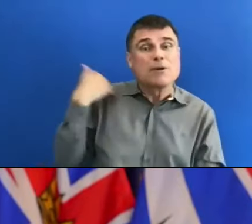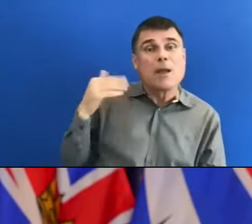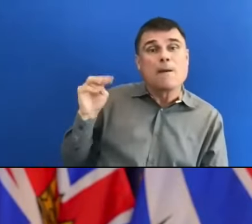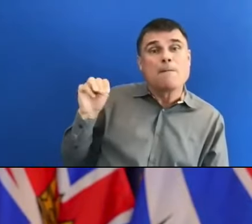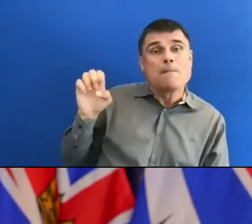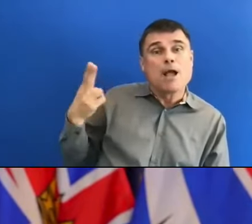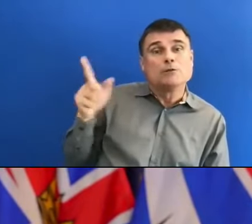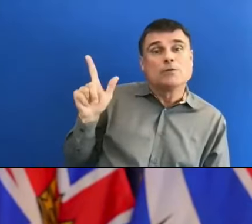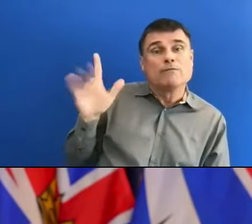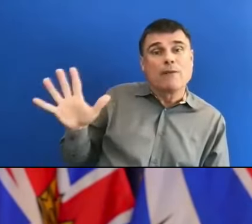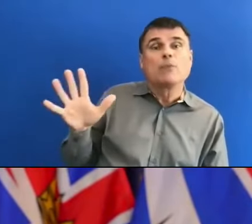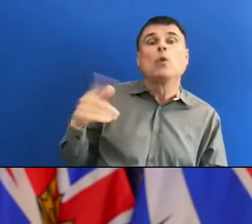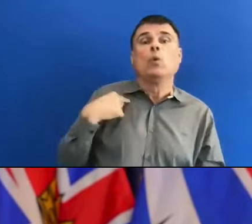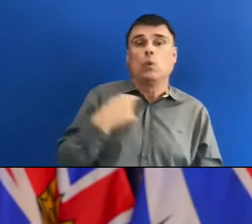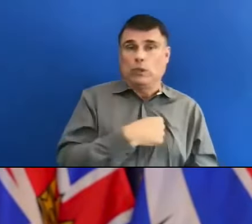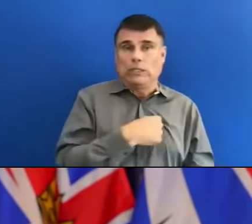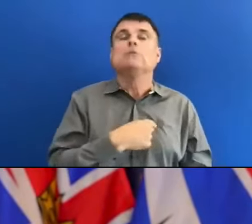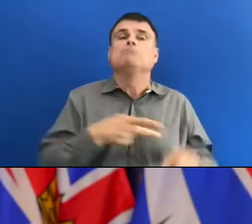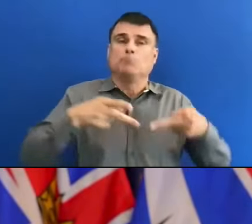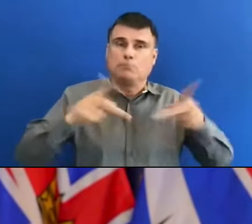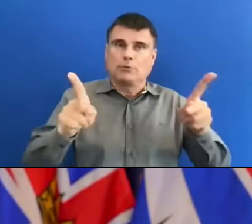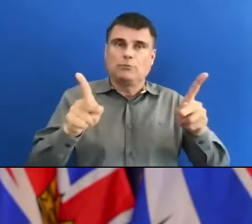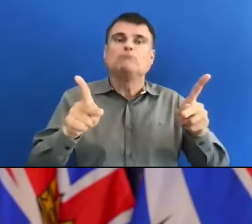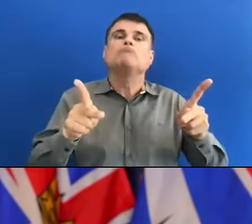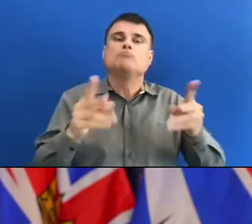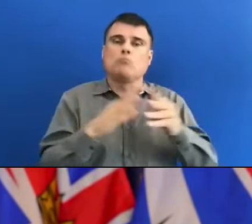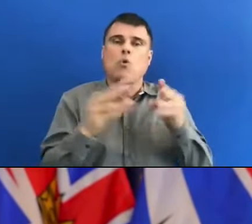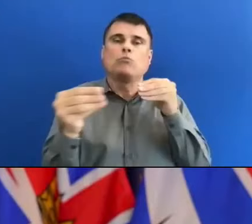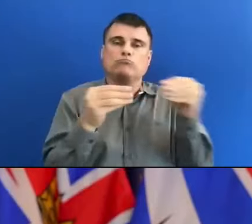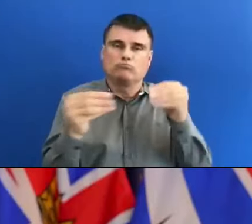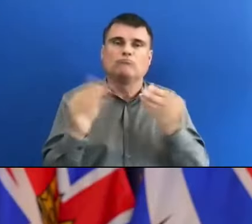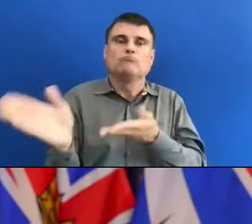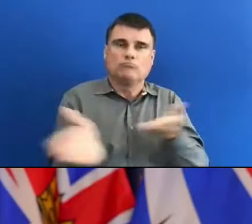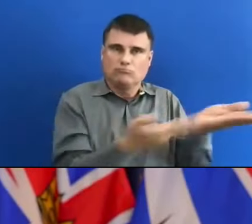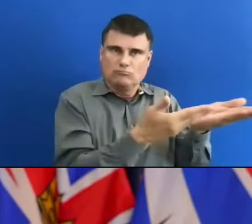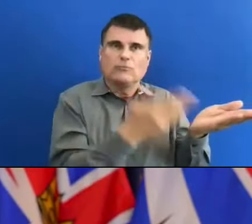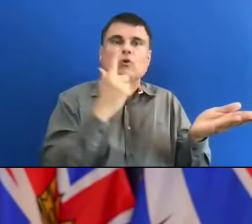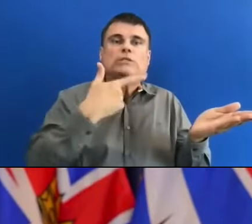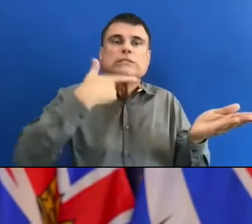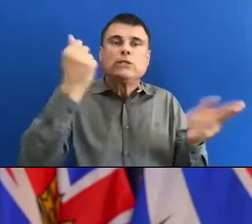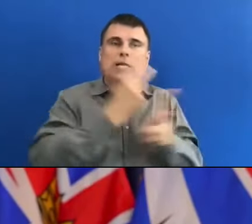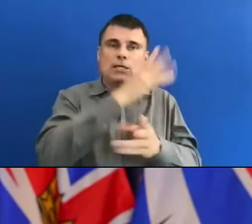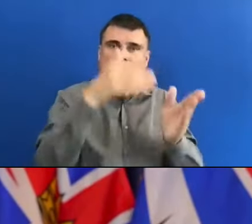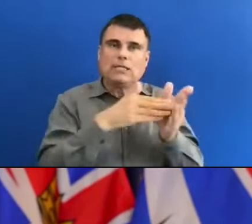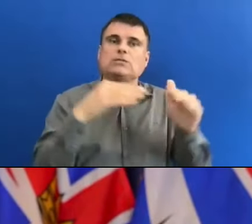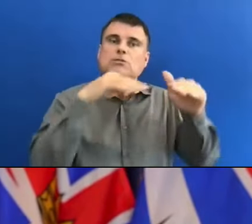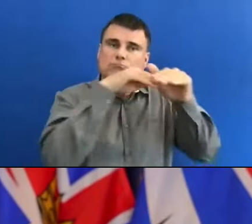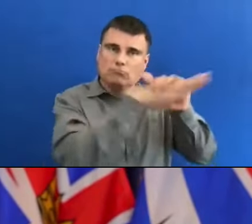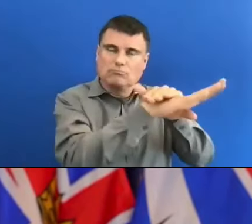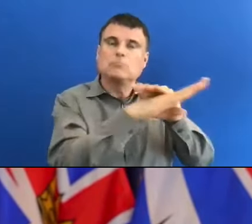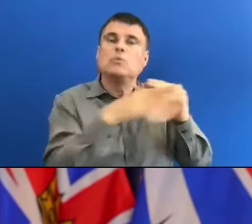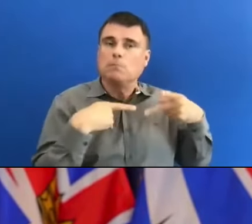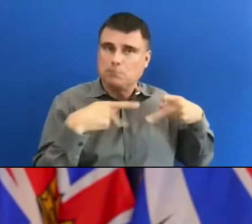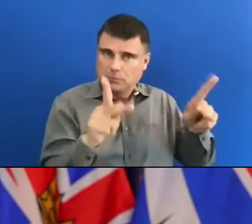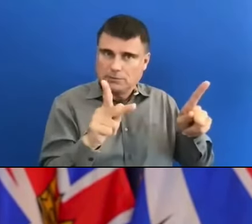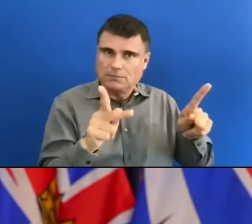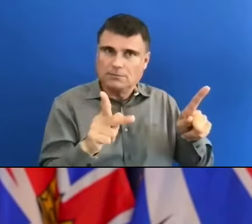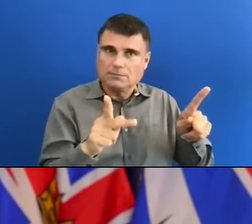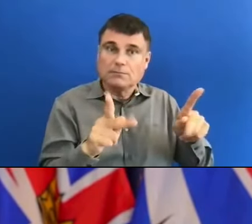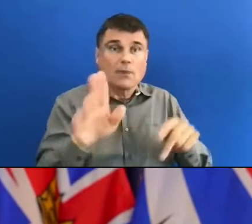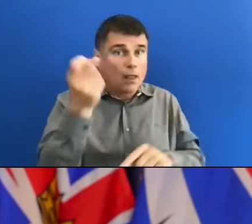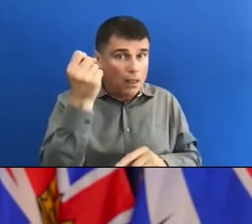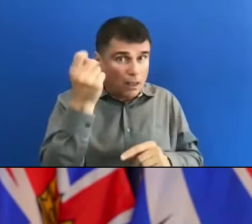care. At the moment, you will recall when we were introducing the circuit breaker changes to try and reduce community transmission,